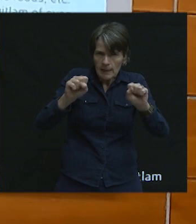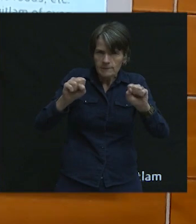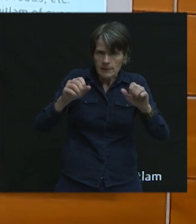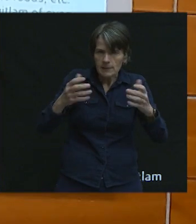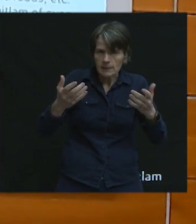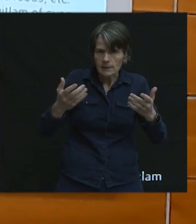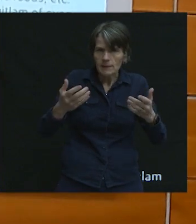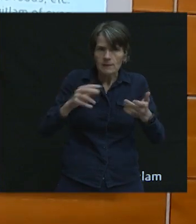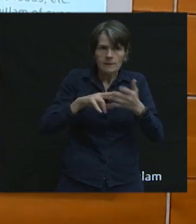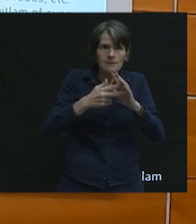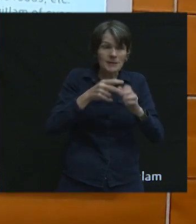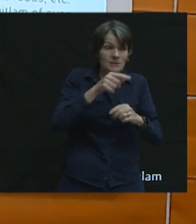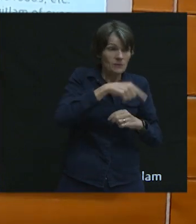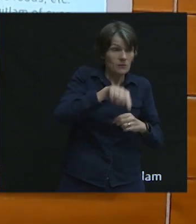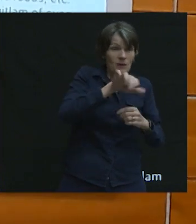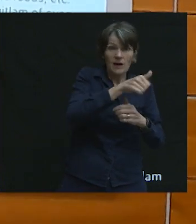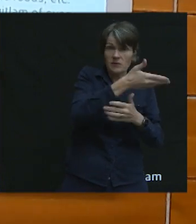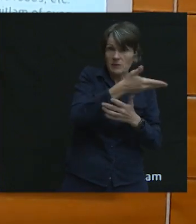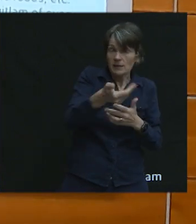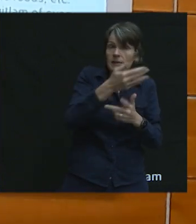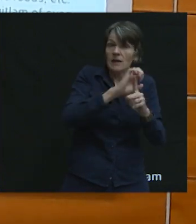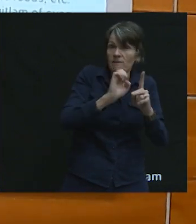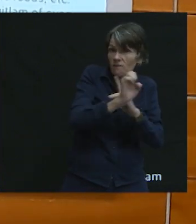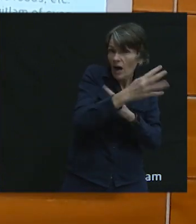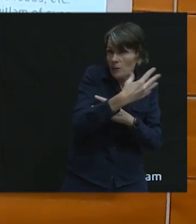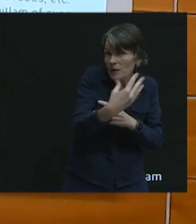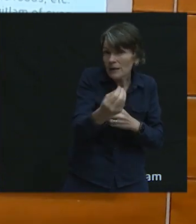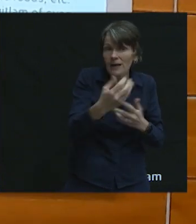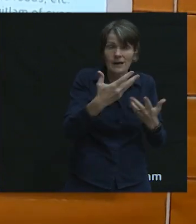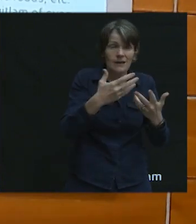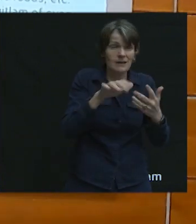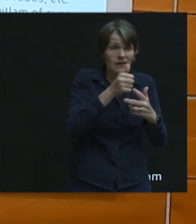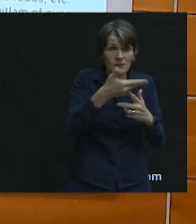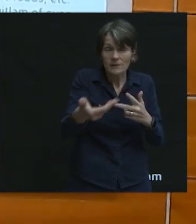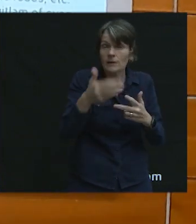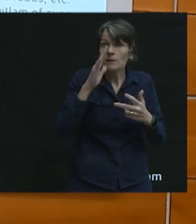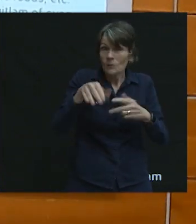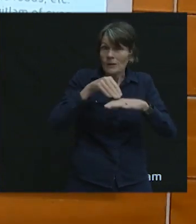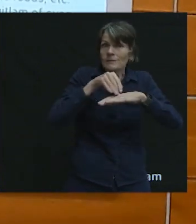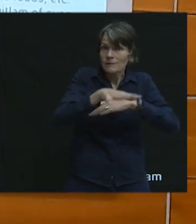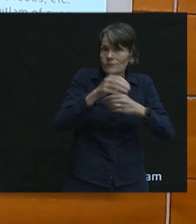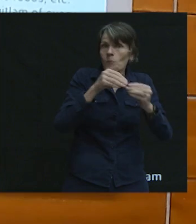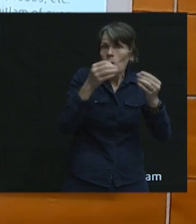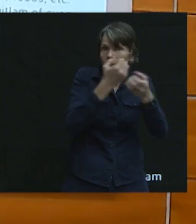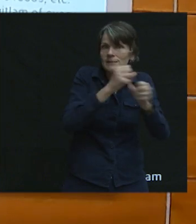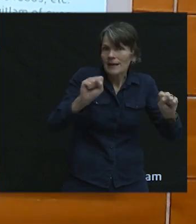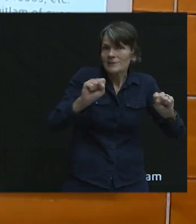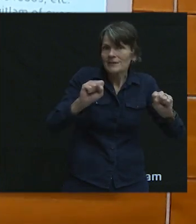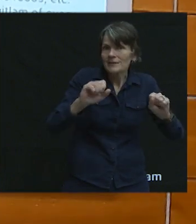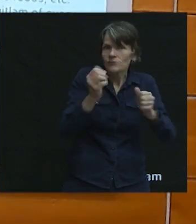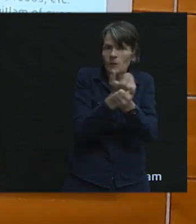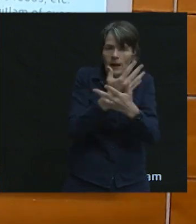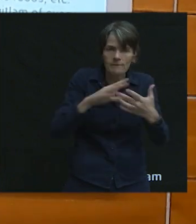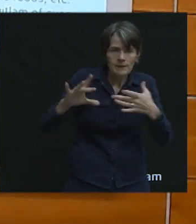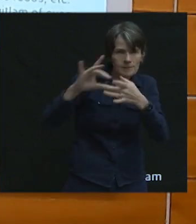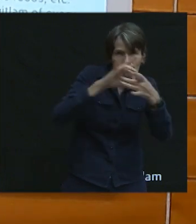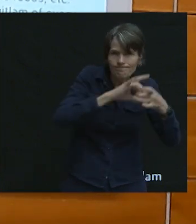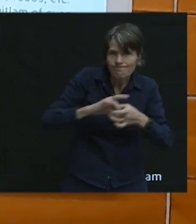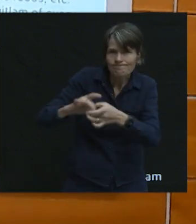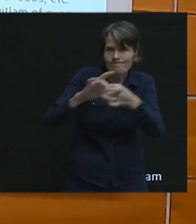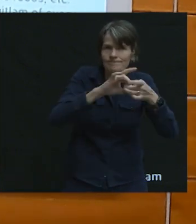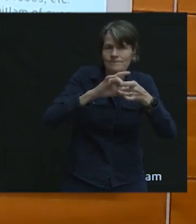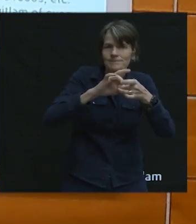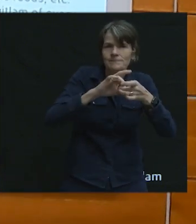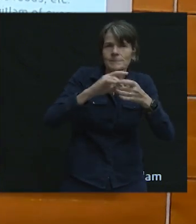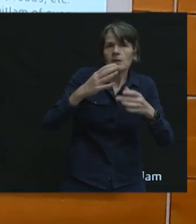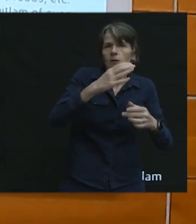transportation plan and looking at your micromobility network and all these other things, is because they work together, things like, it's